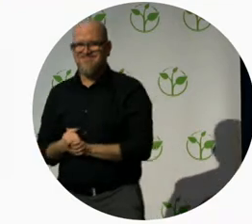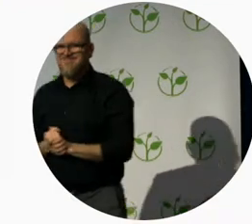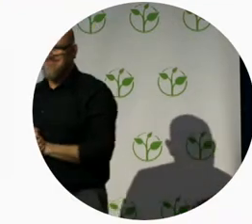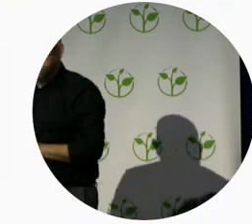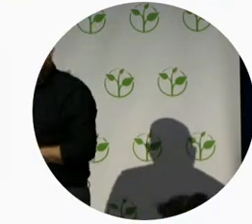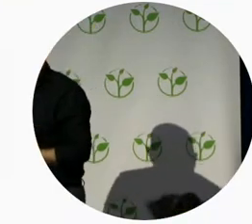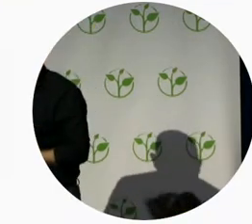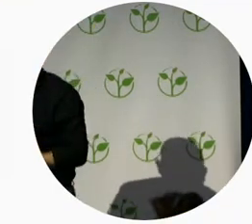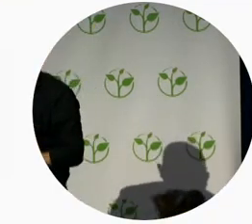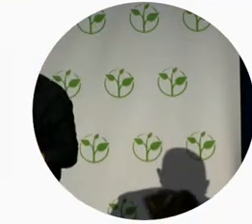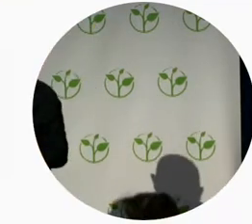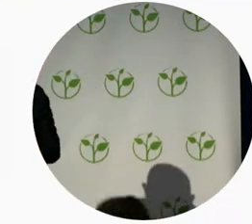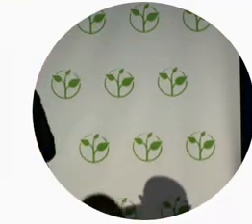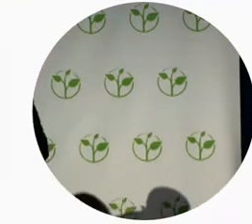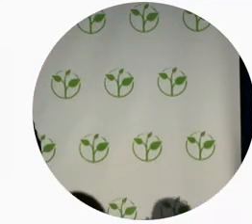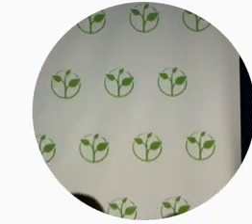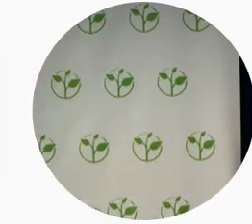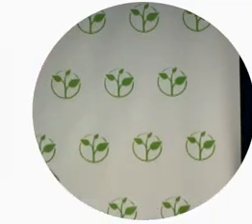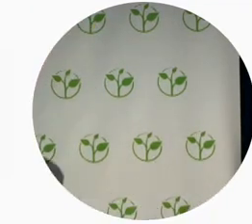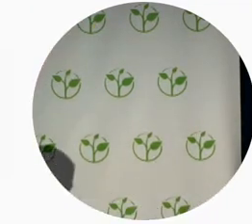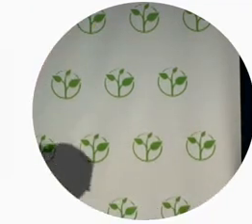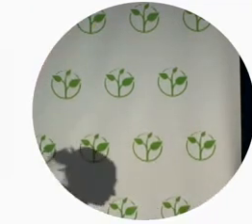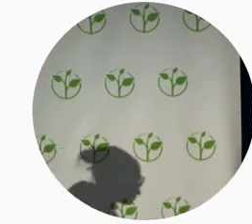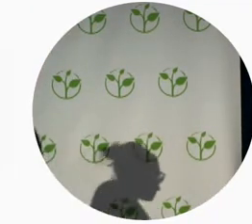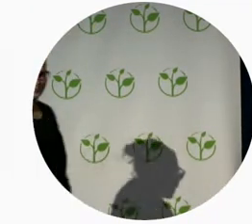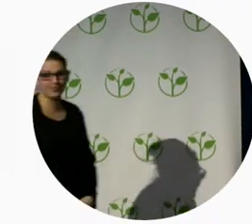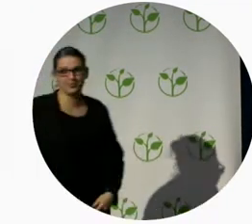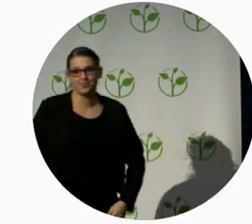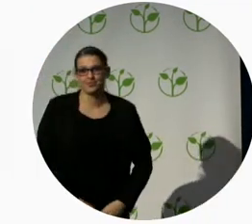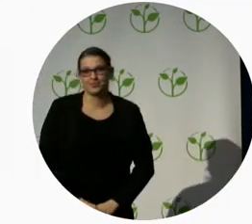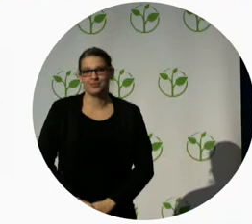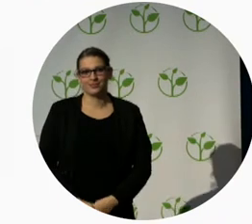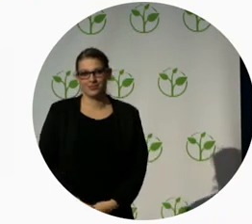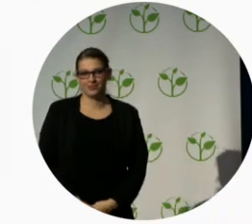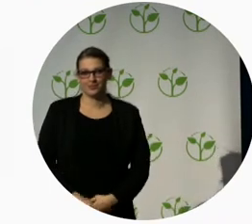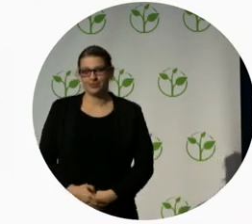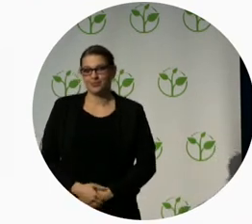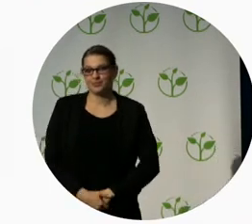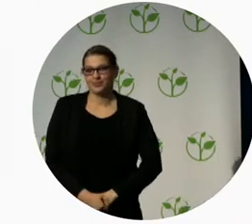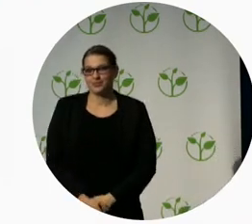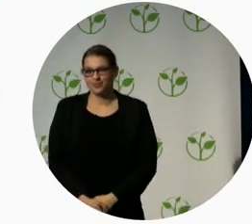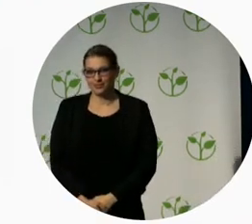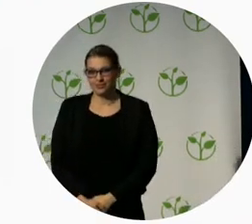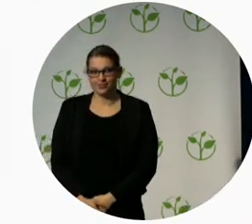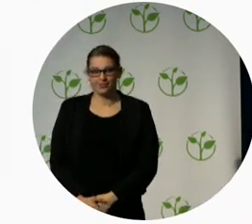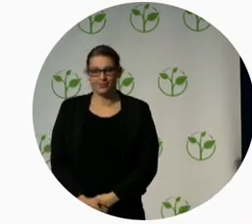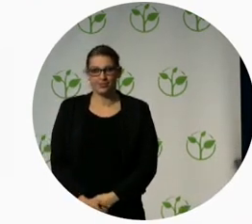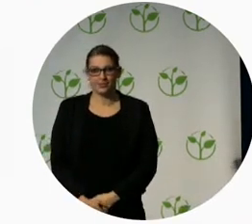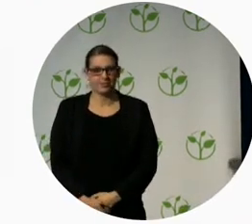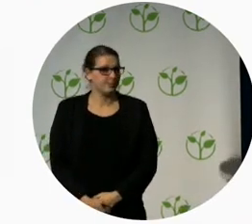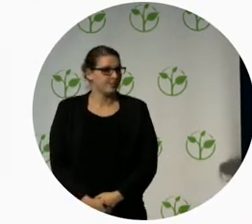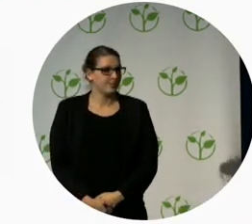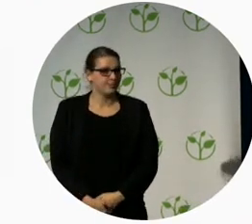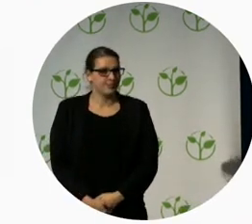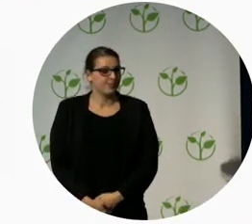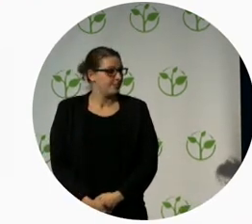Thank you, Shelley. You are definitely a zero-plinted partner, collaborator. A little bit bold. Authentic,